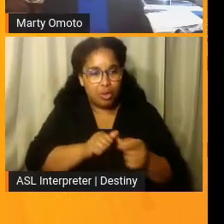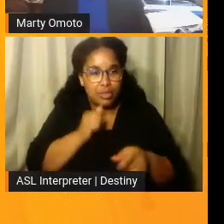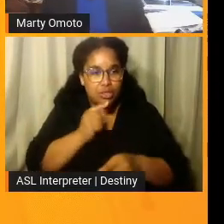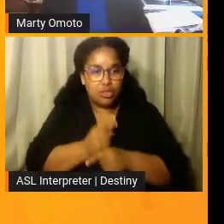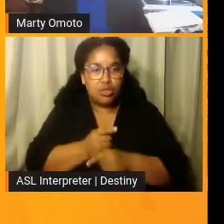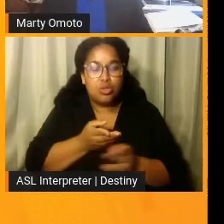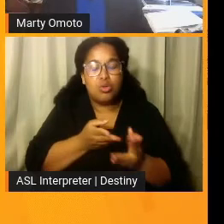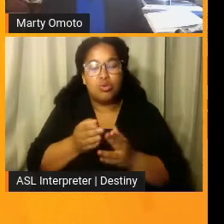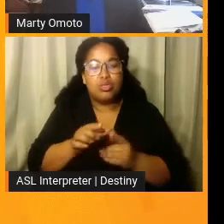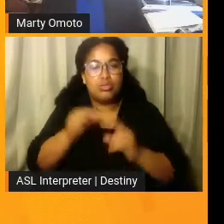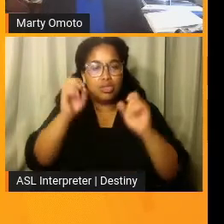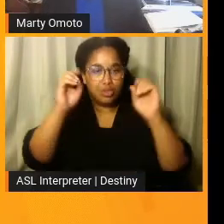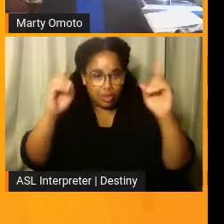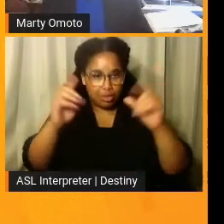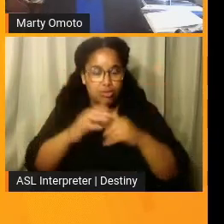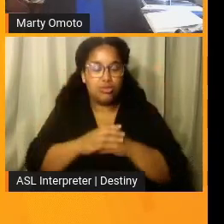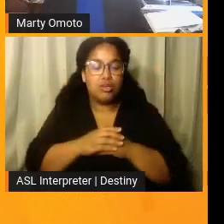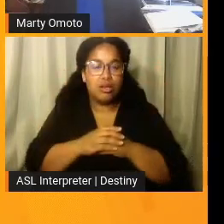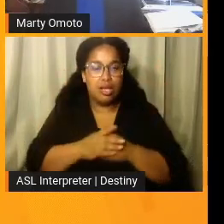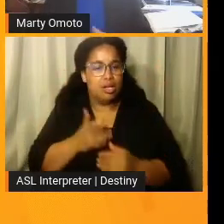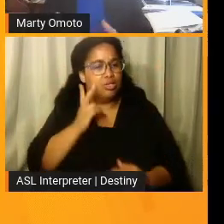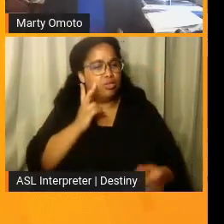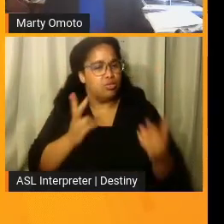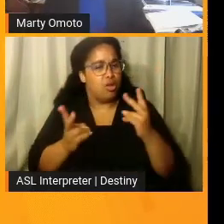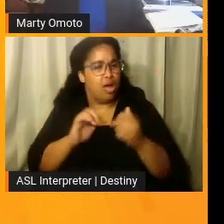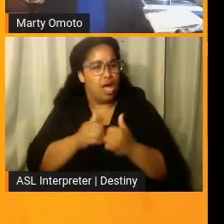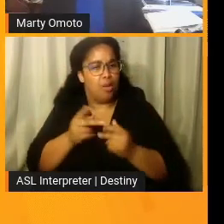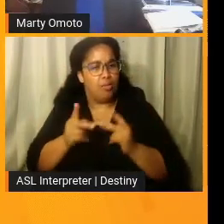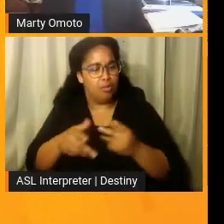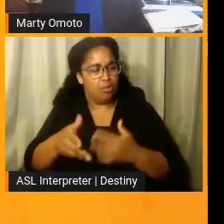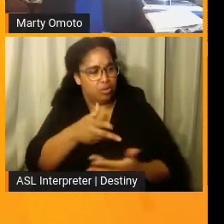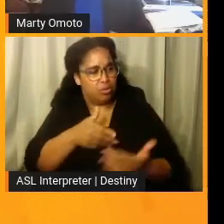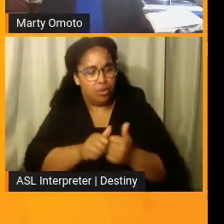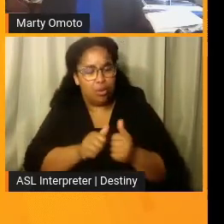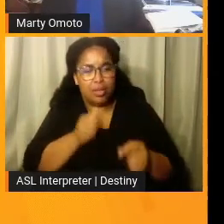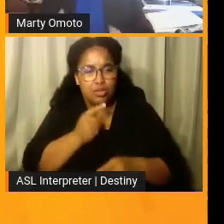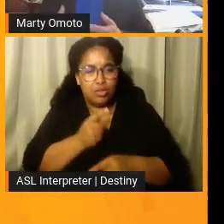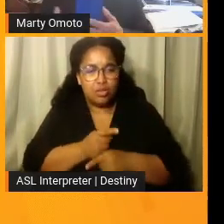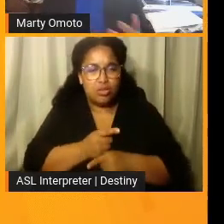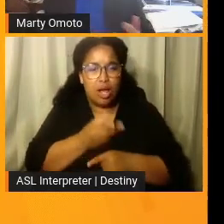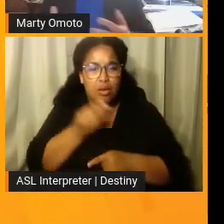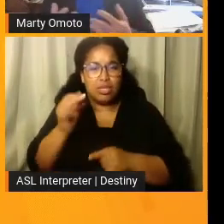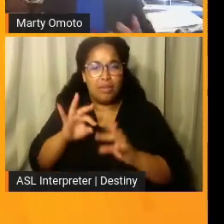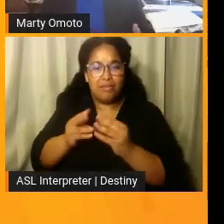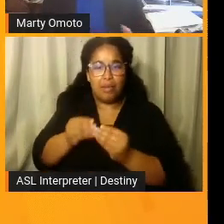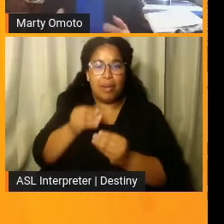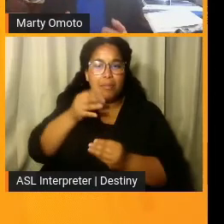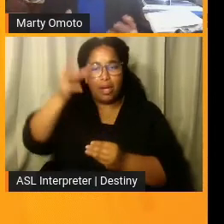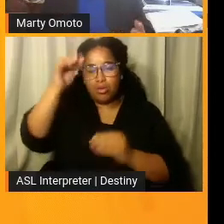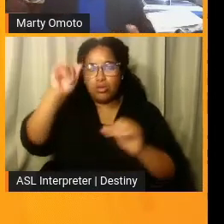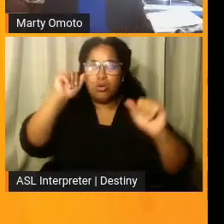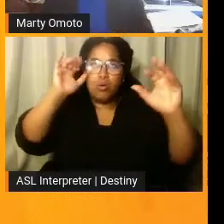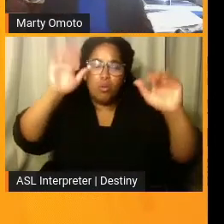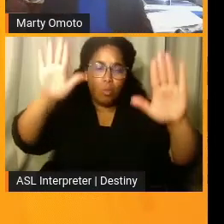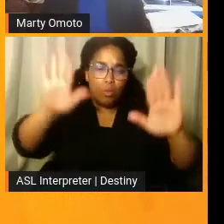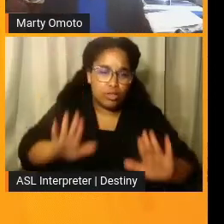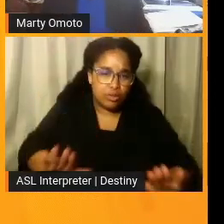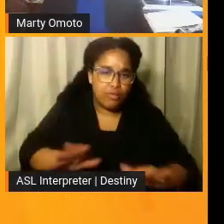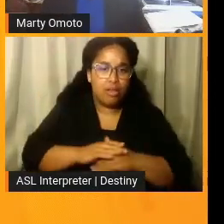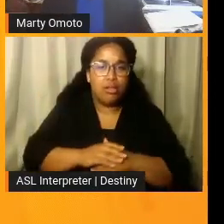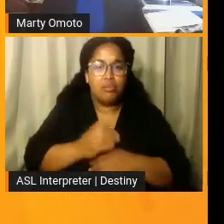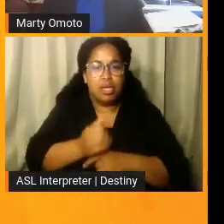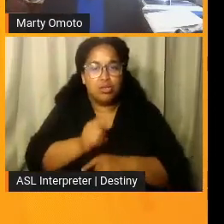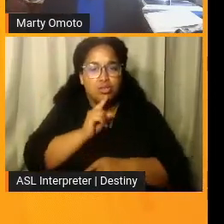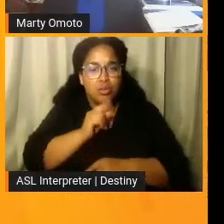special education. And I saw how people treated her outside my own family. My parents were wonderful in making